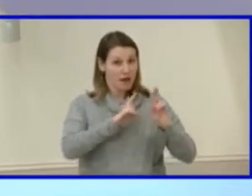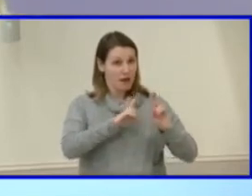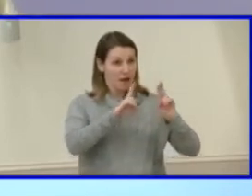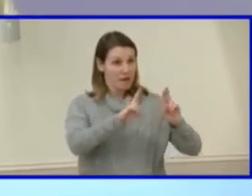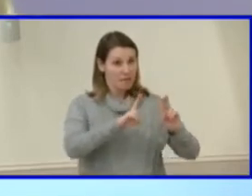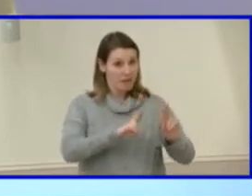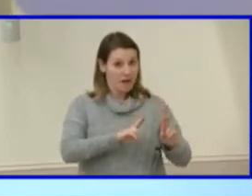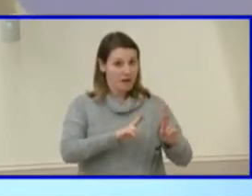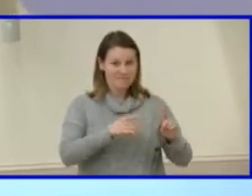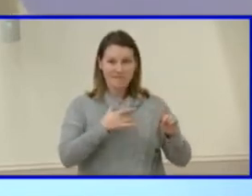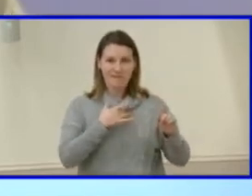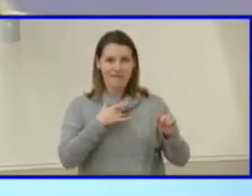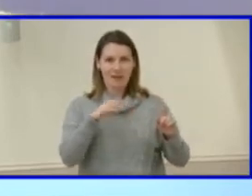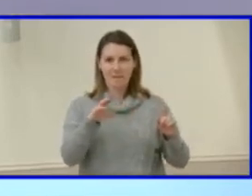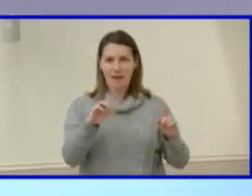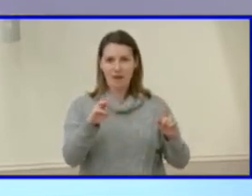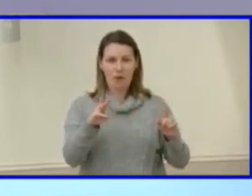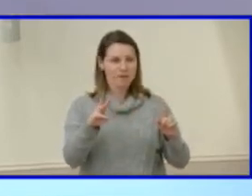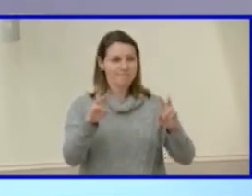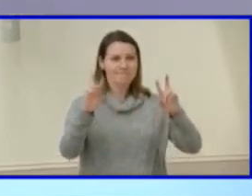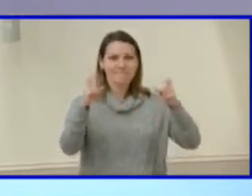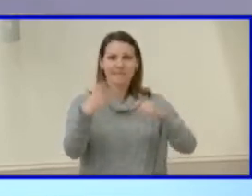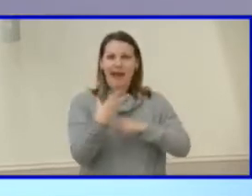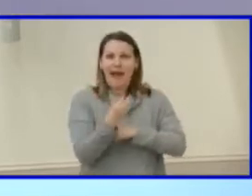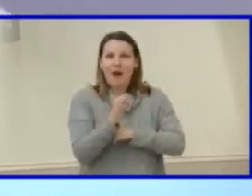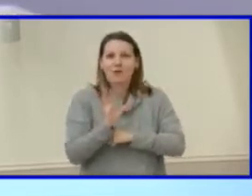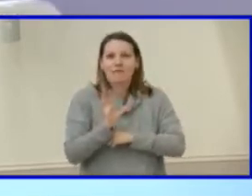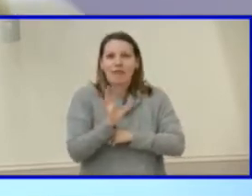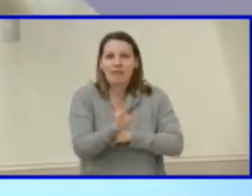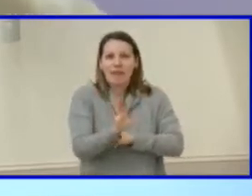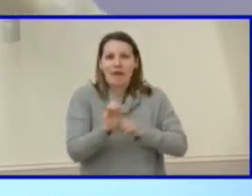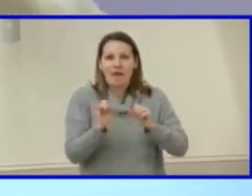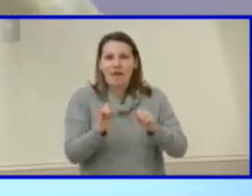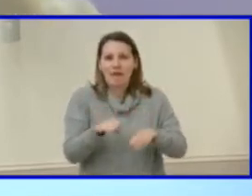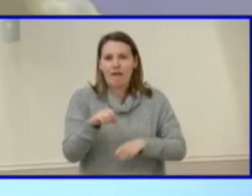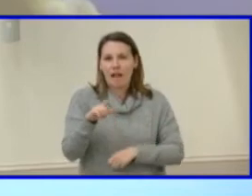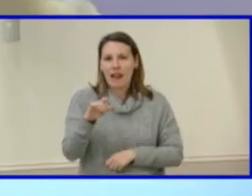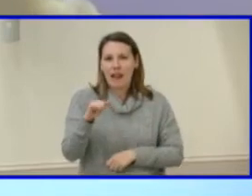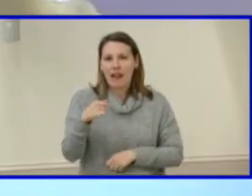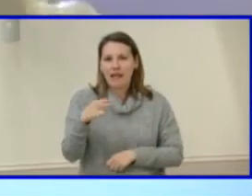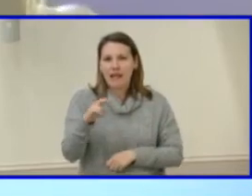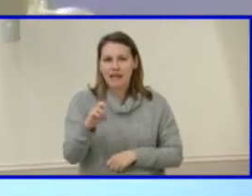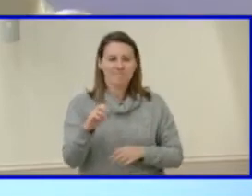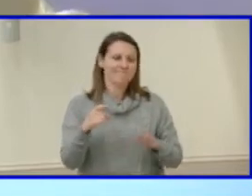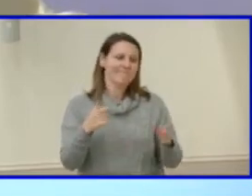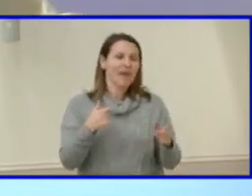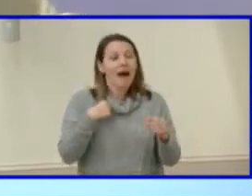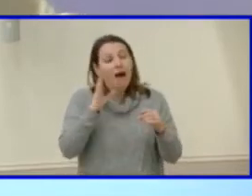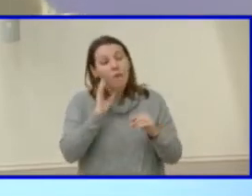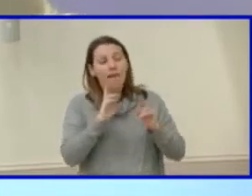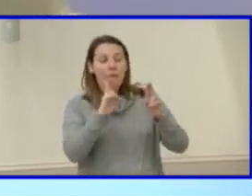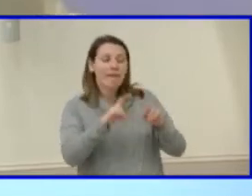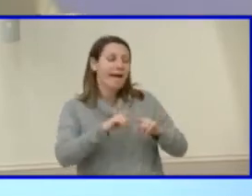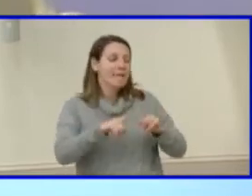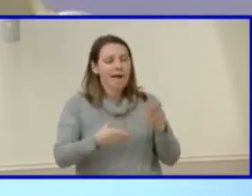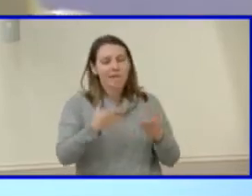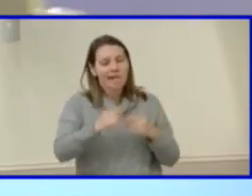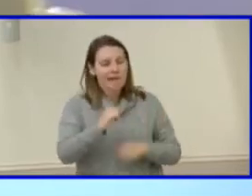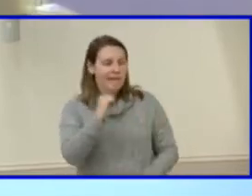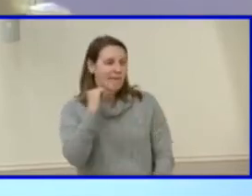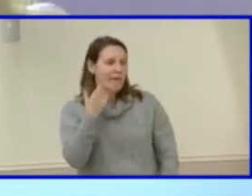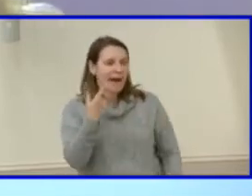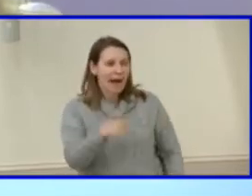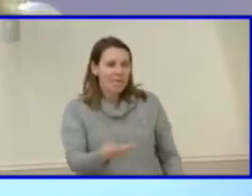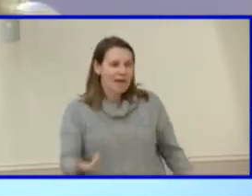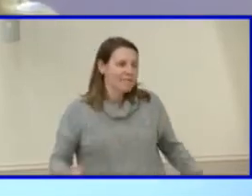Walker was out of their reach. That this was, you know, I'll apply, but it probably won't happen. And one thing I